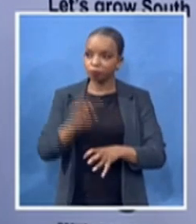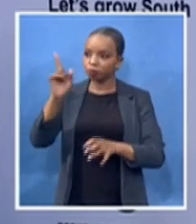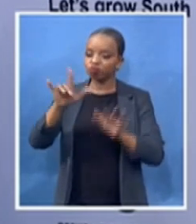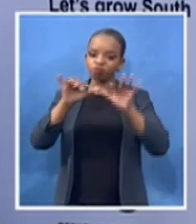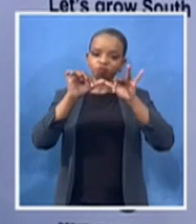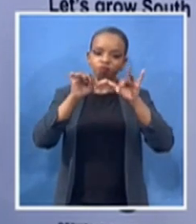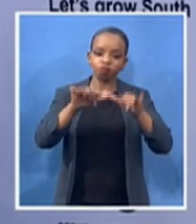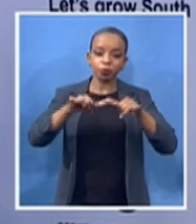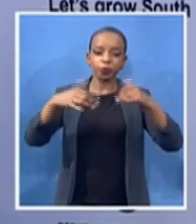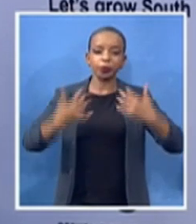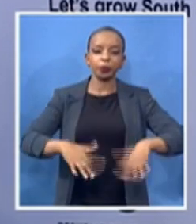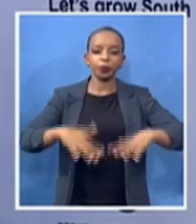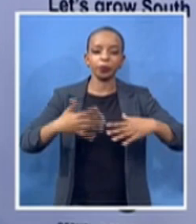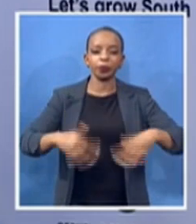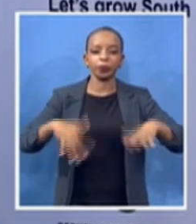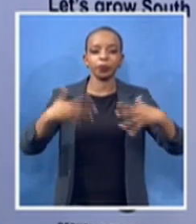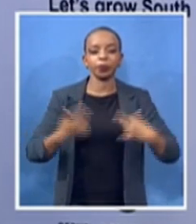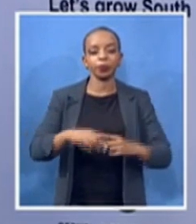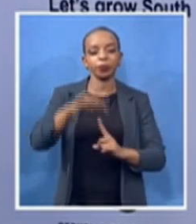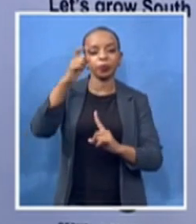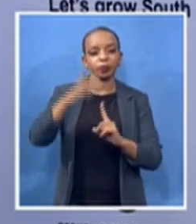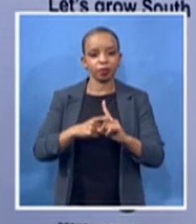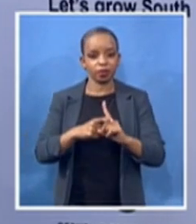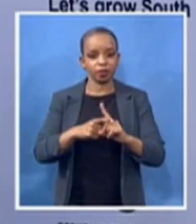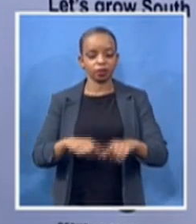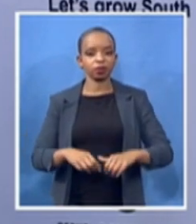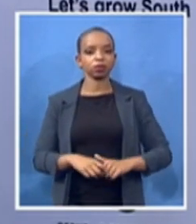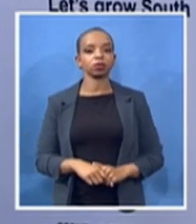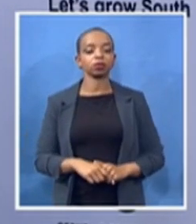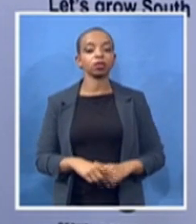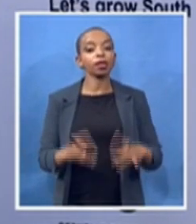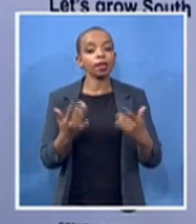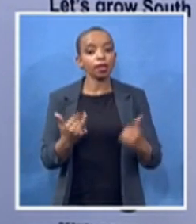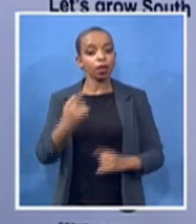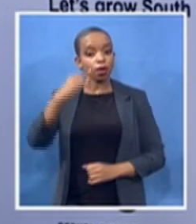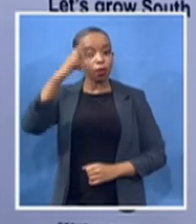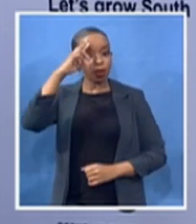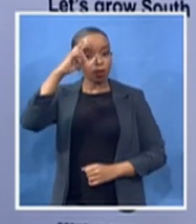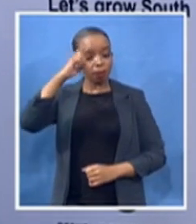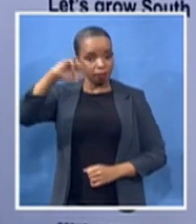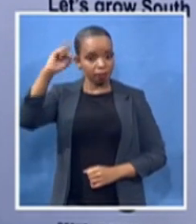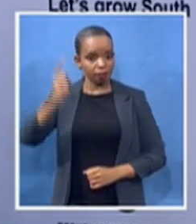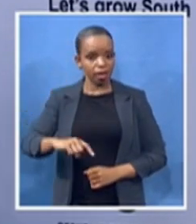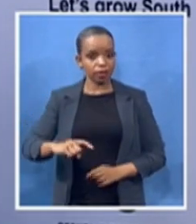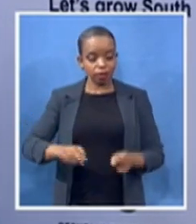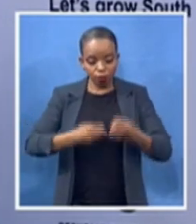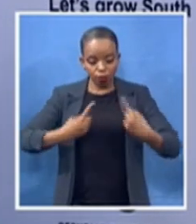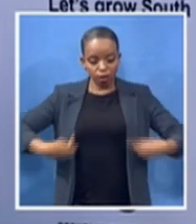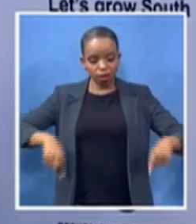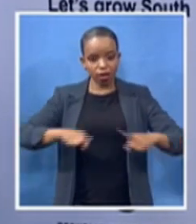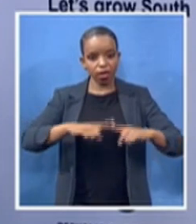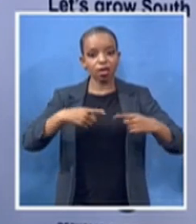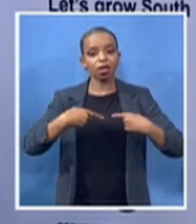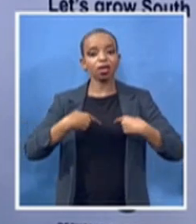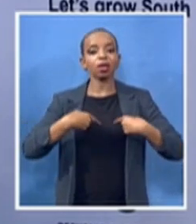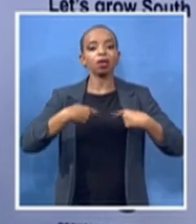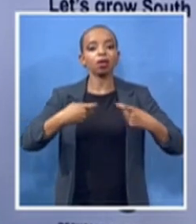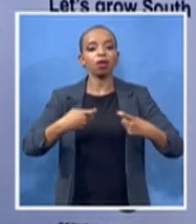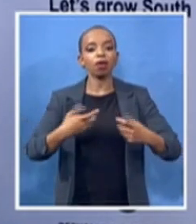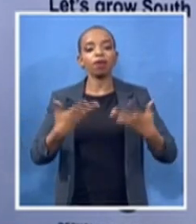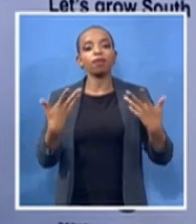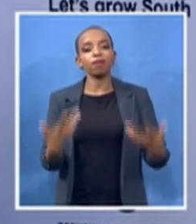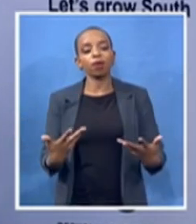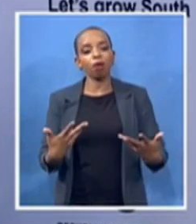we need to remember that it is a call that we have to take and a choice that we have to make is will we answer